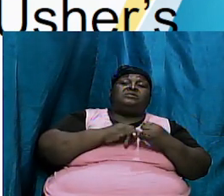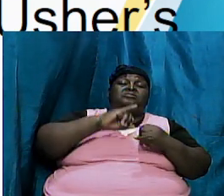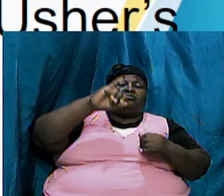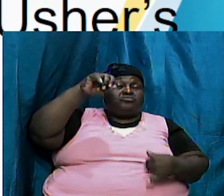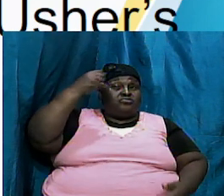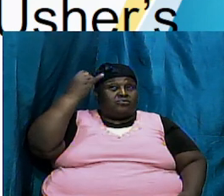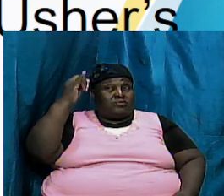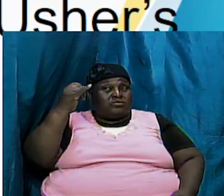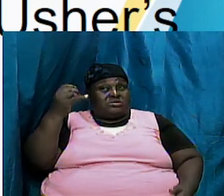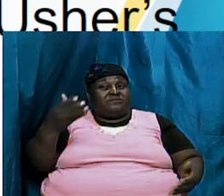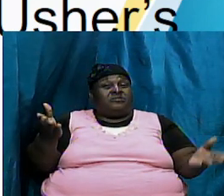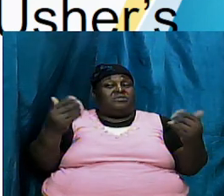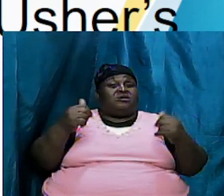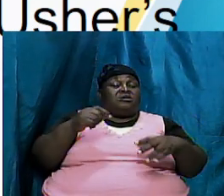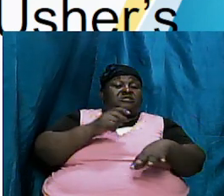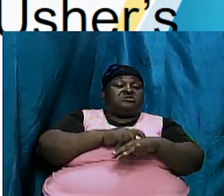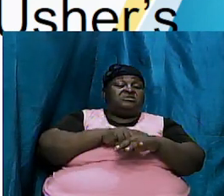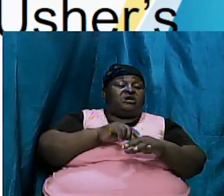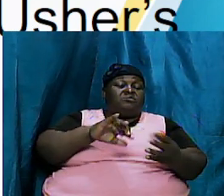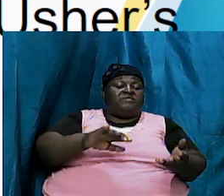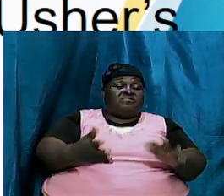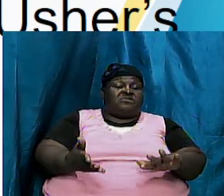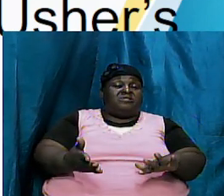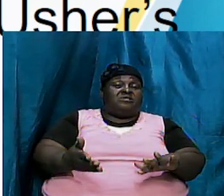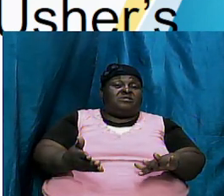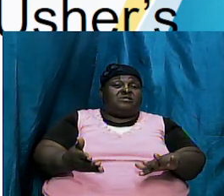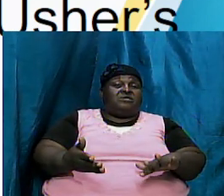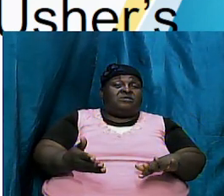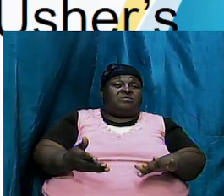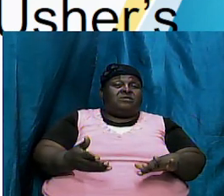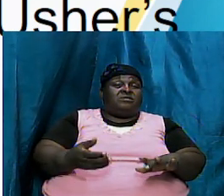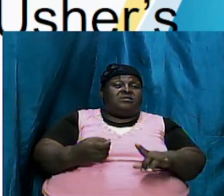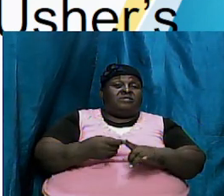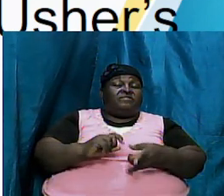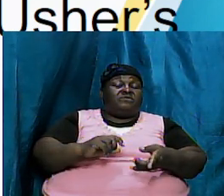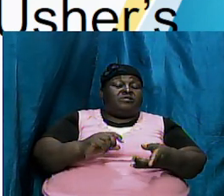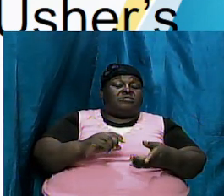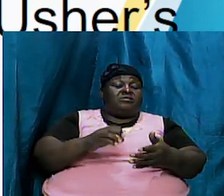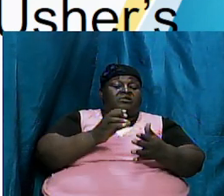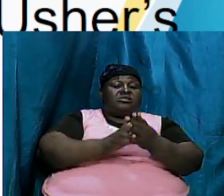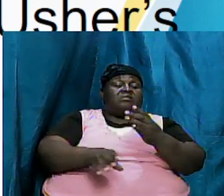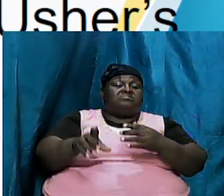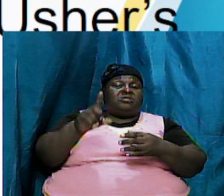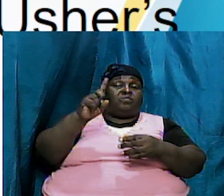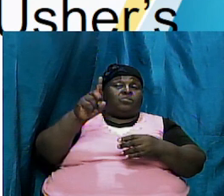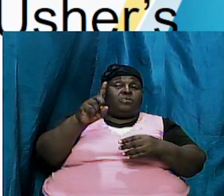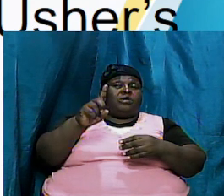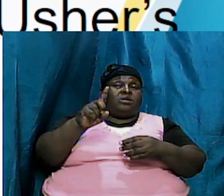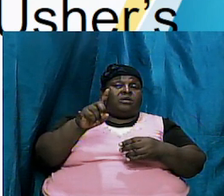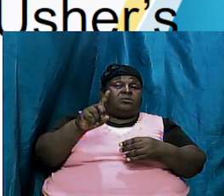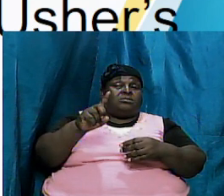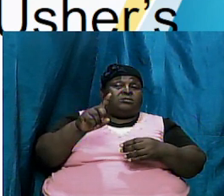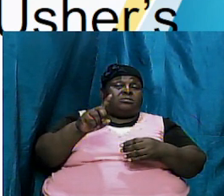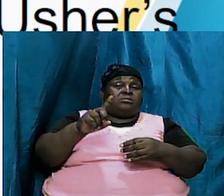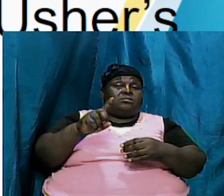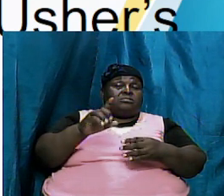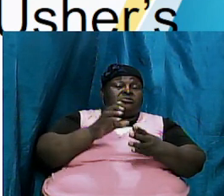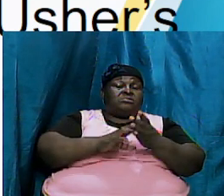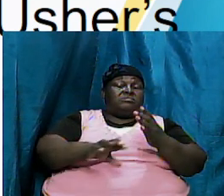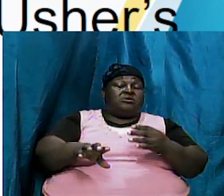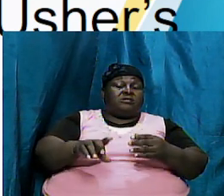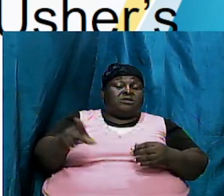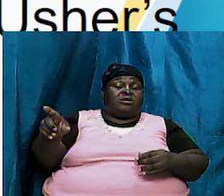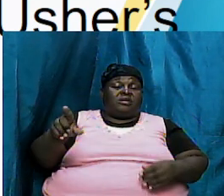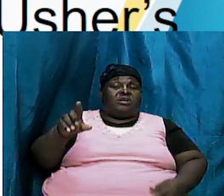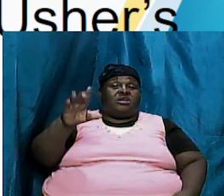when we read that last book we realized that from chapters 1 all the way down to chapter 50 would you imagine